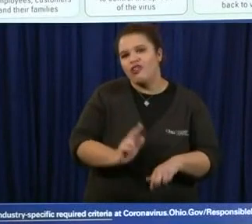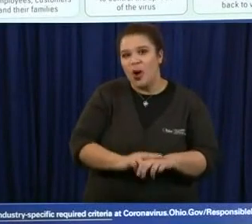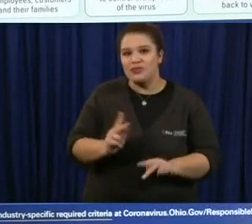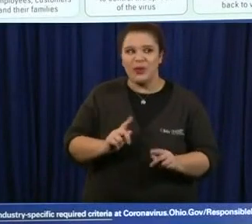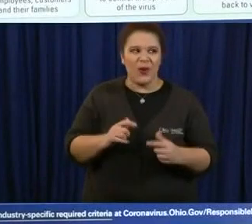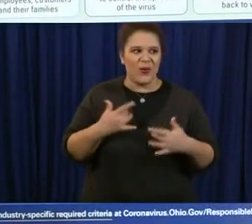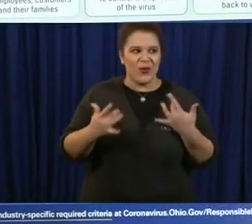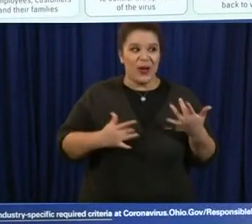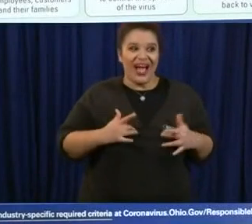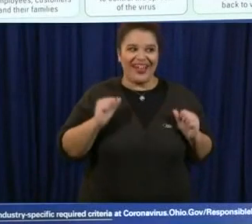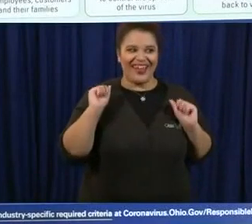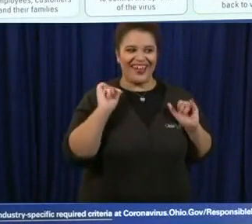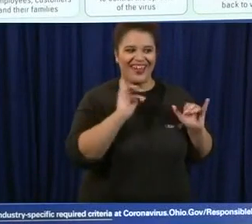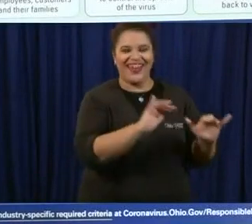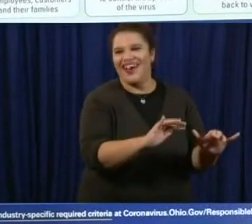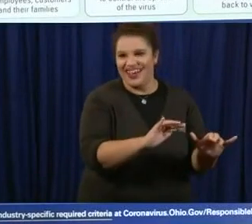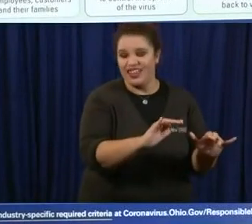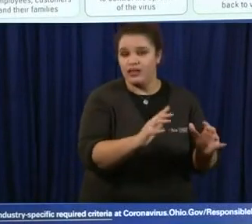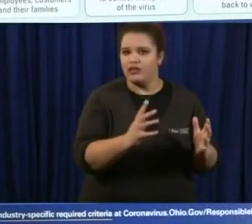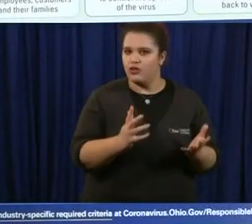less lifting the stay at home order